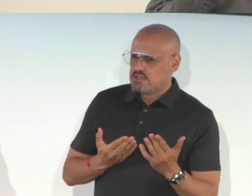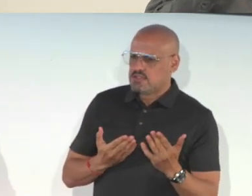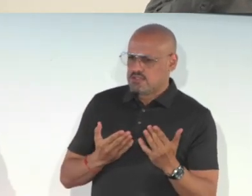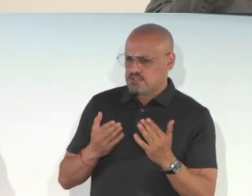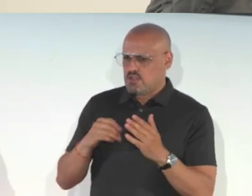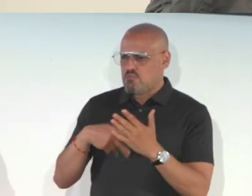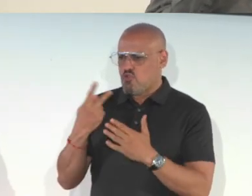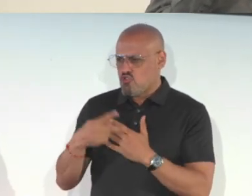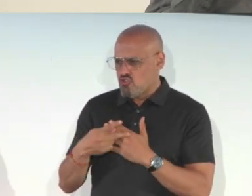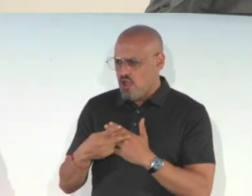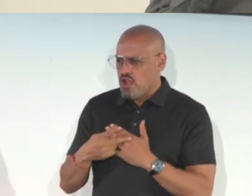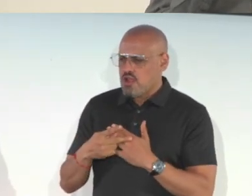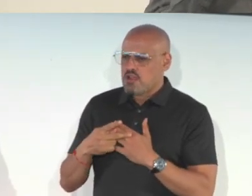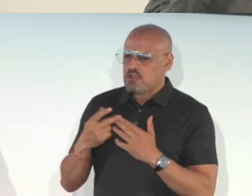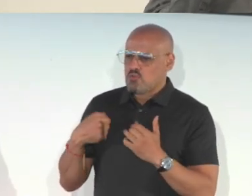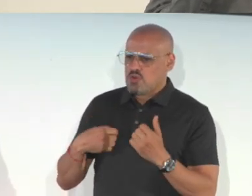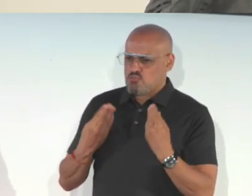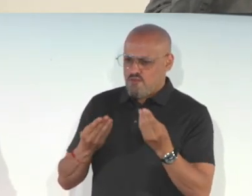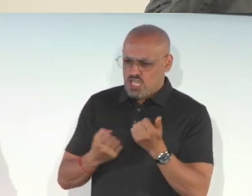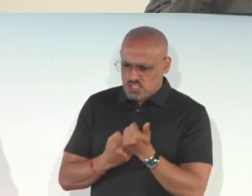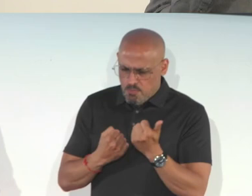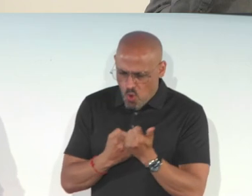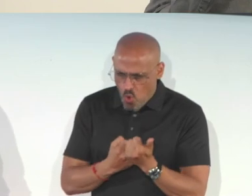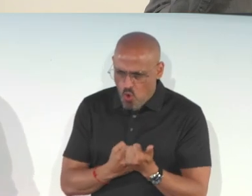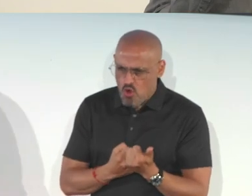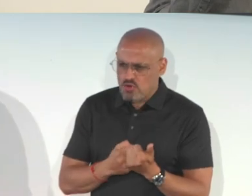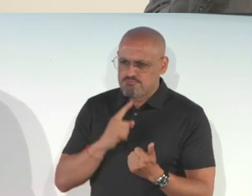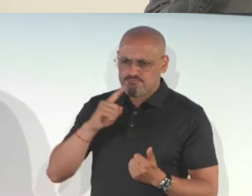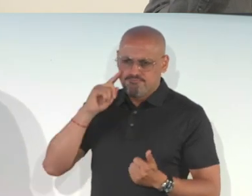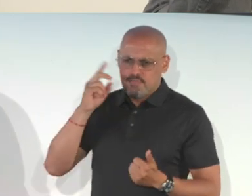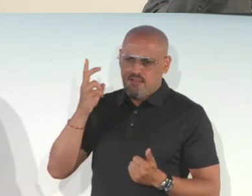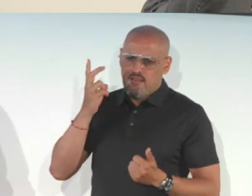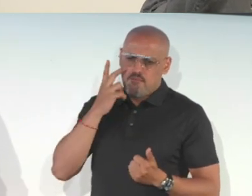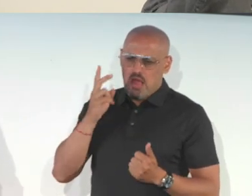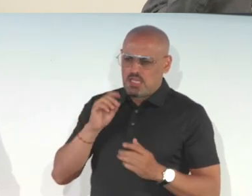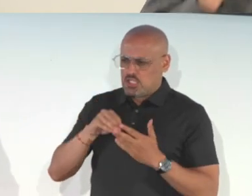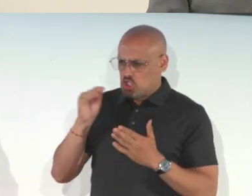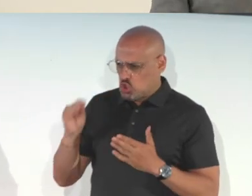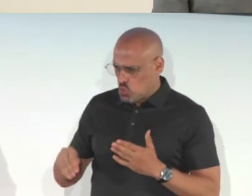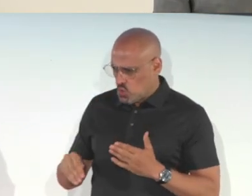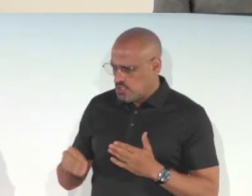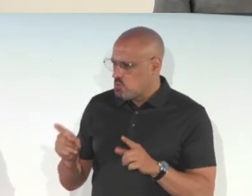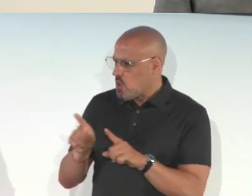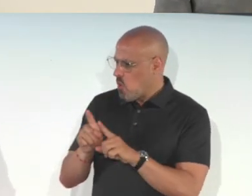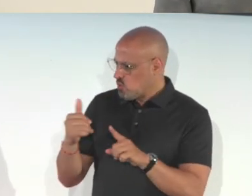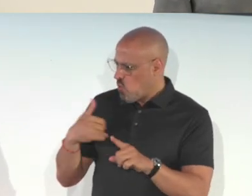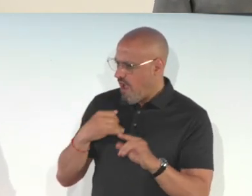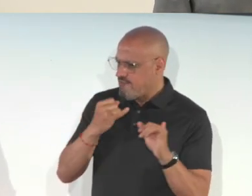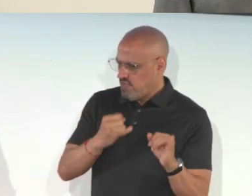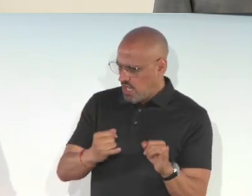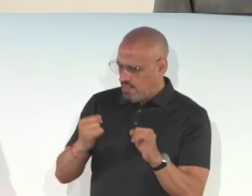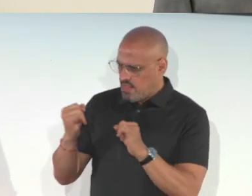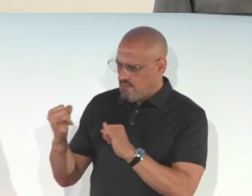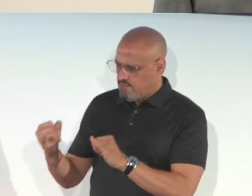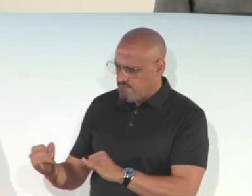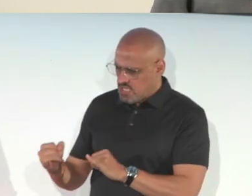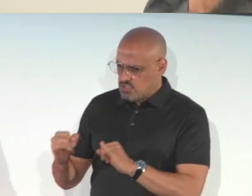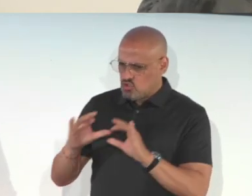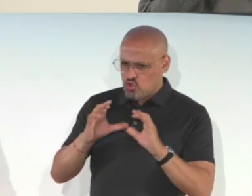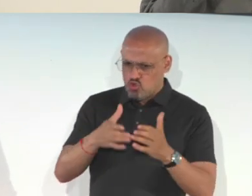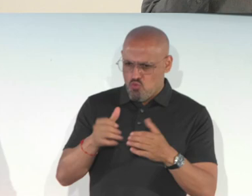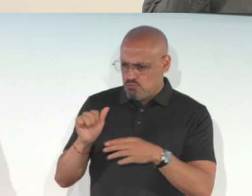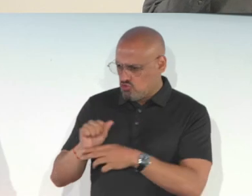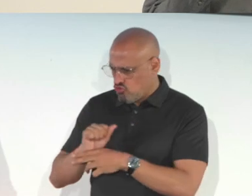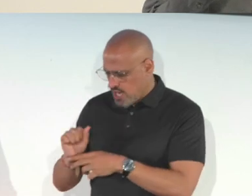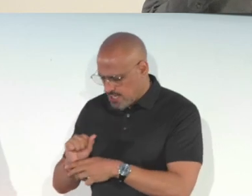we provide support to deafblind students. We also have individual and group trainings